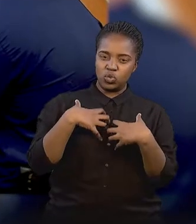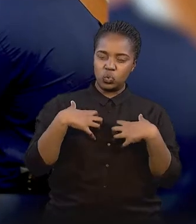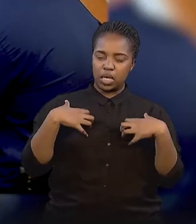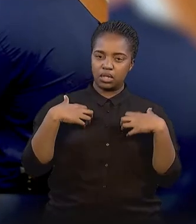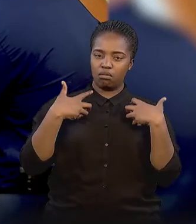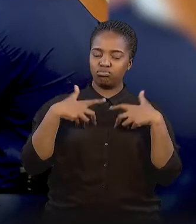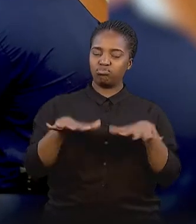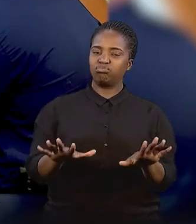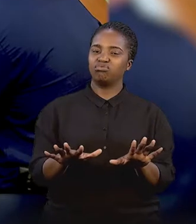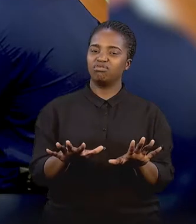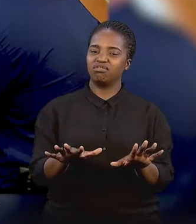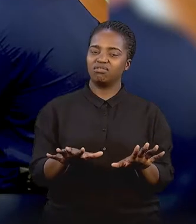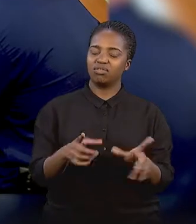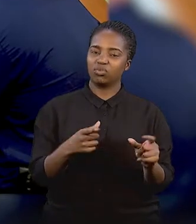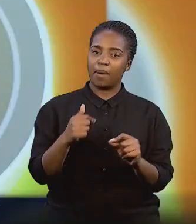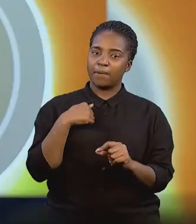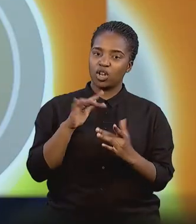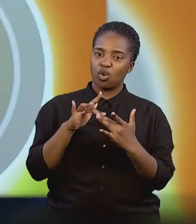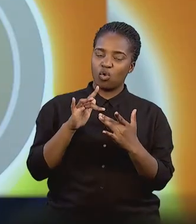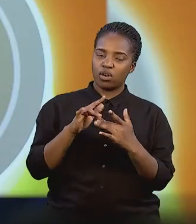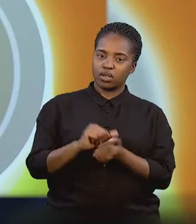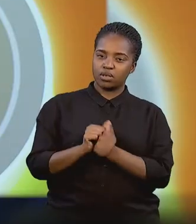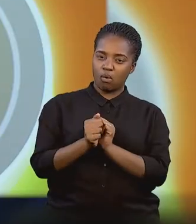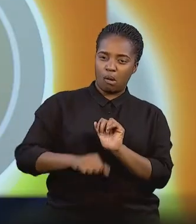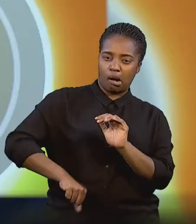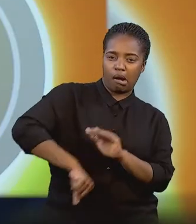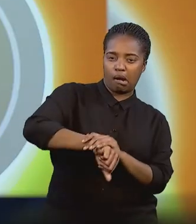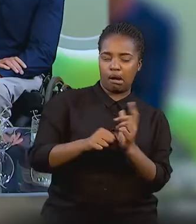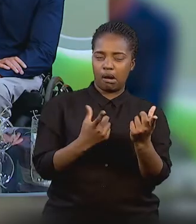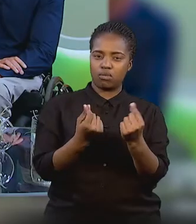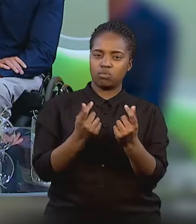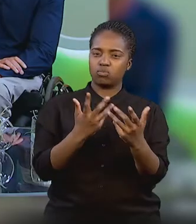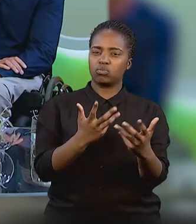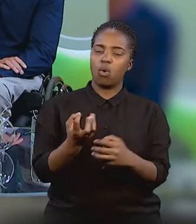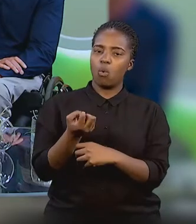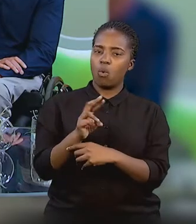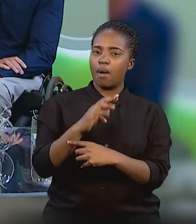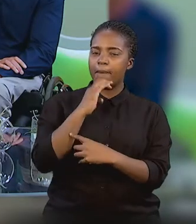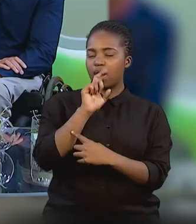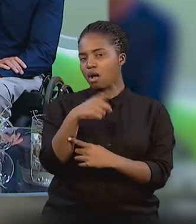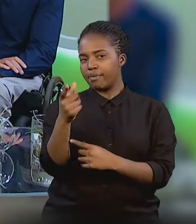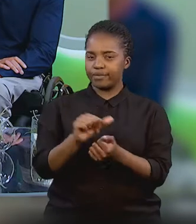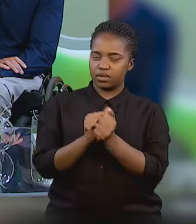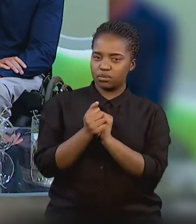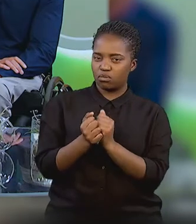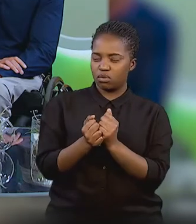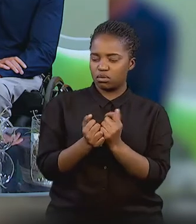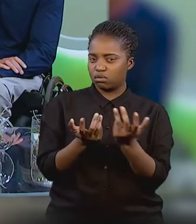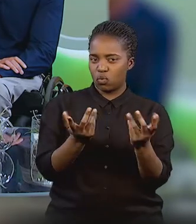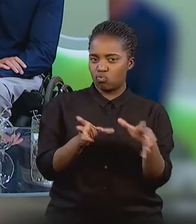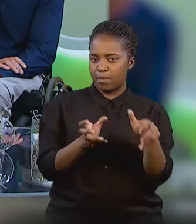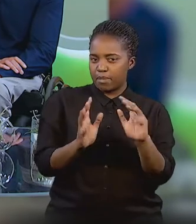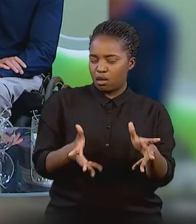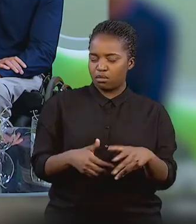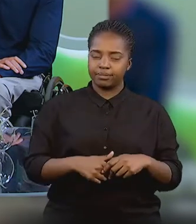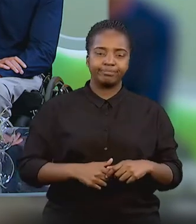frustrations. Is that something you get with contact sports when you are involved in contact sports? Or you also get it with the other adaptive sports